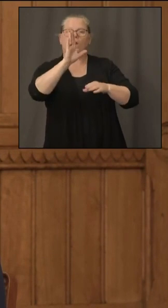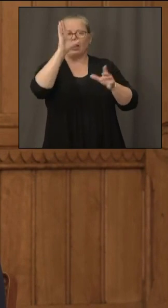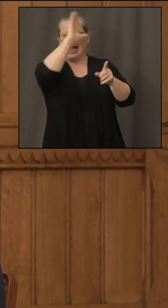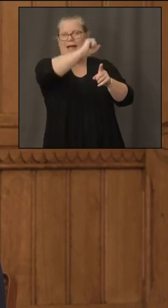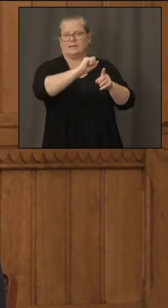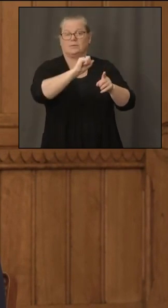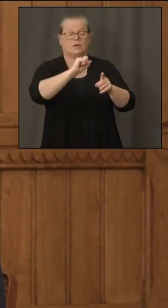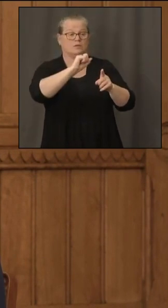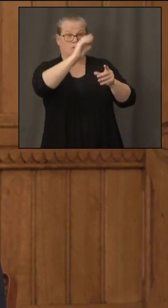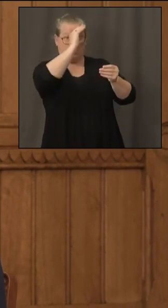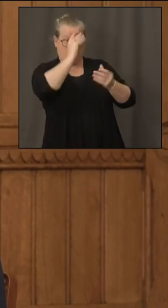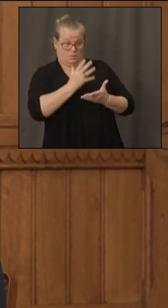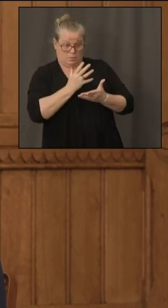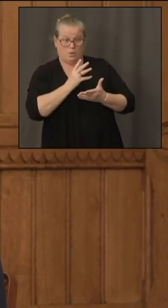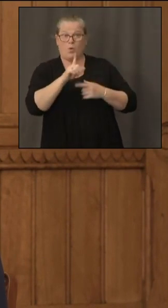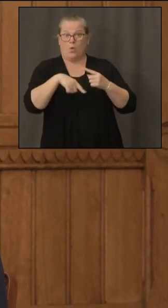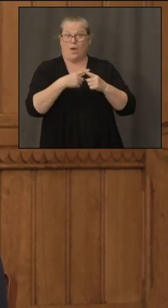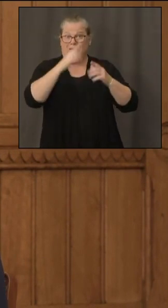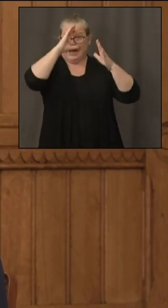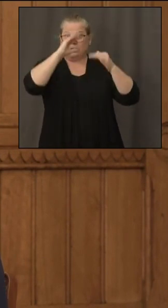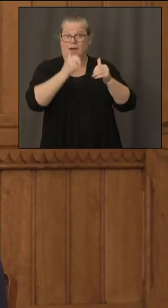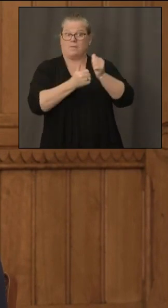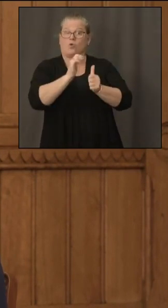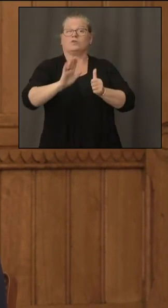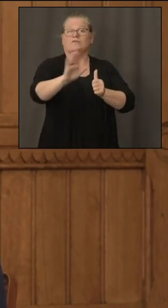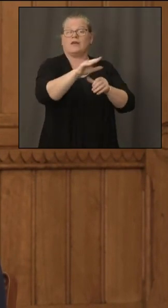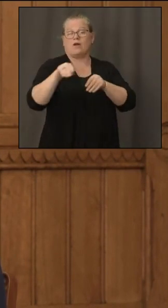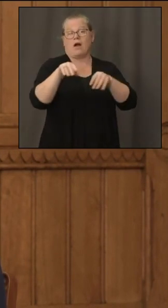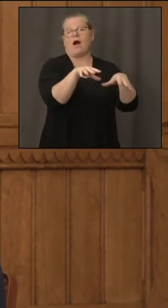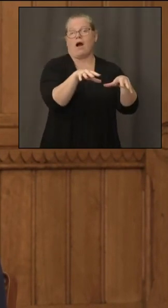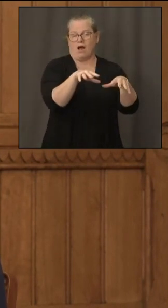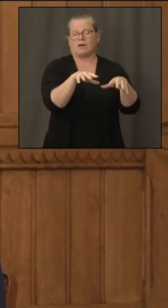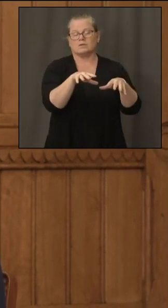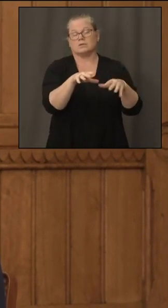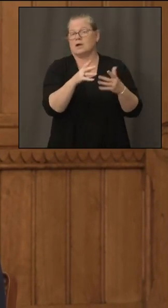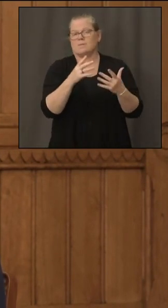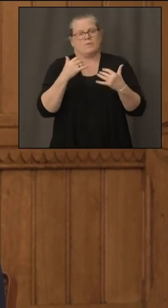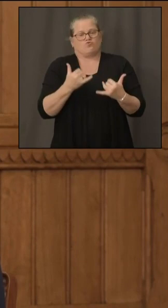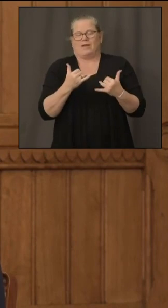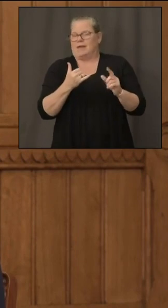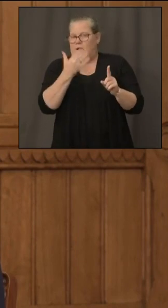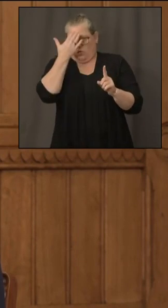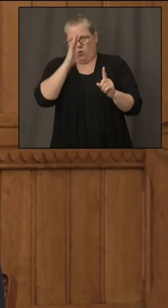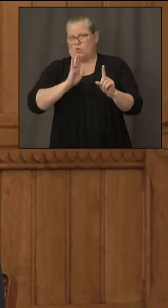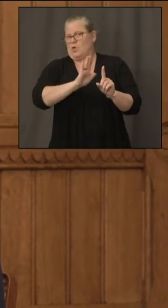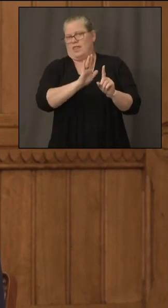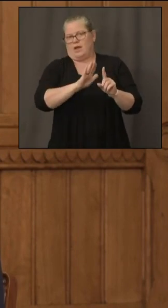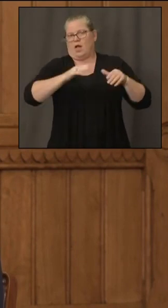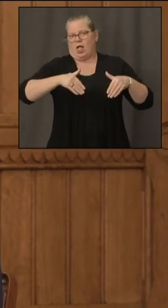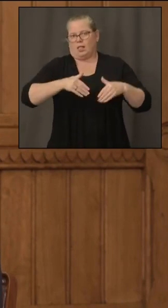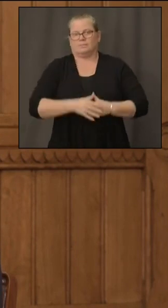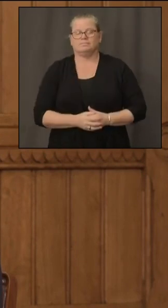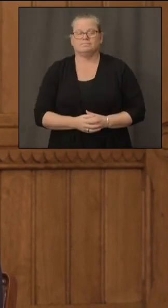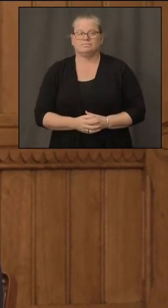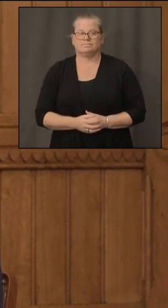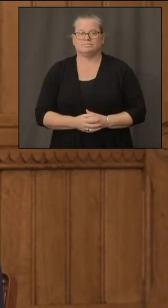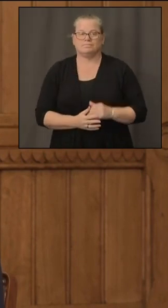they will be telling us when they expect the majority of their customers to be restored but we don't have that um estimate at this time